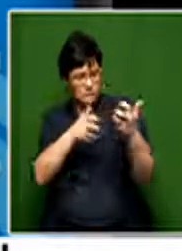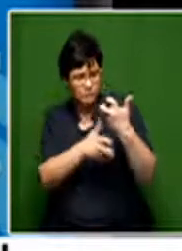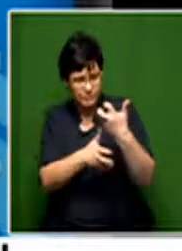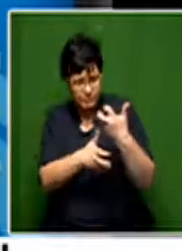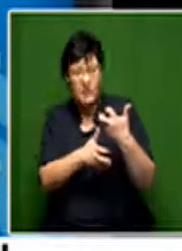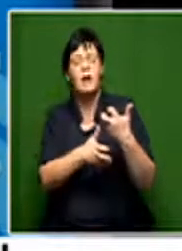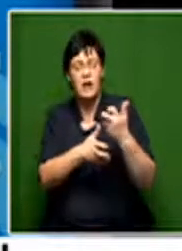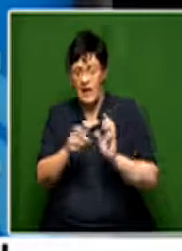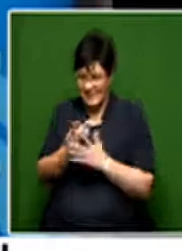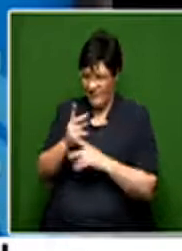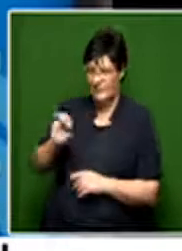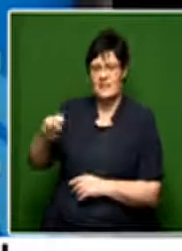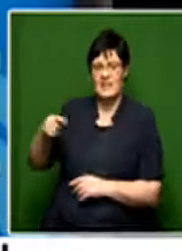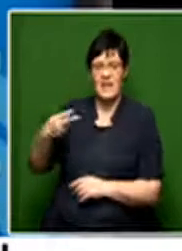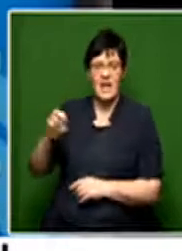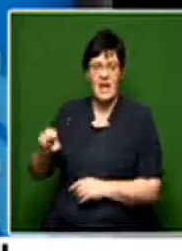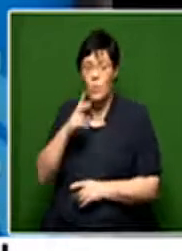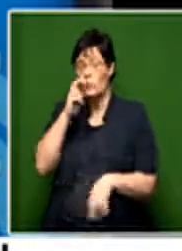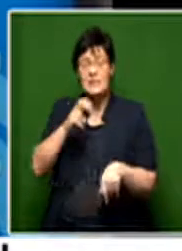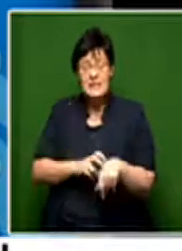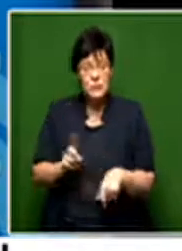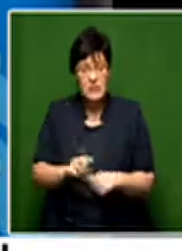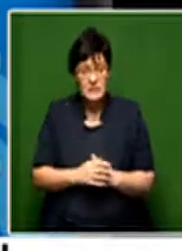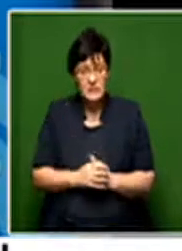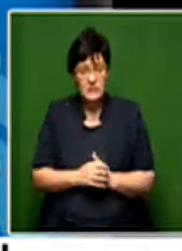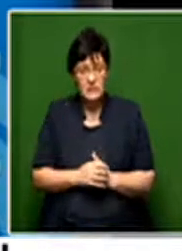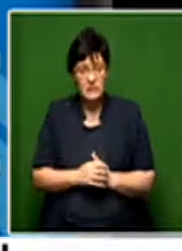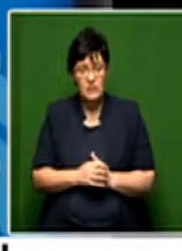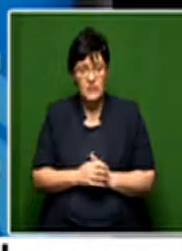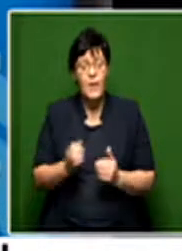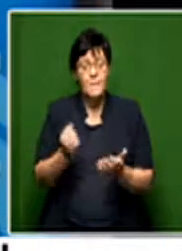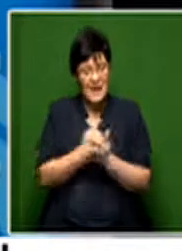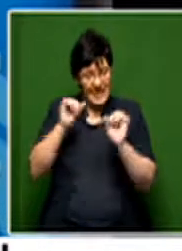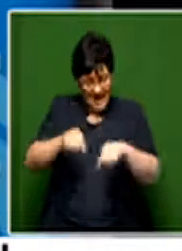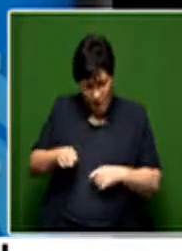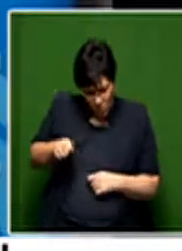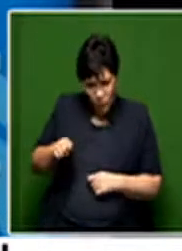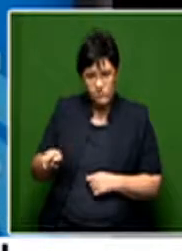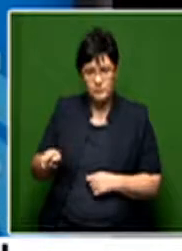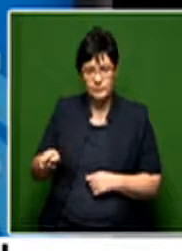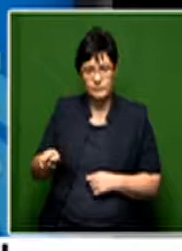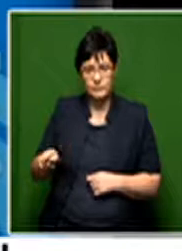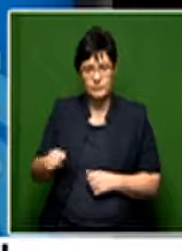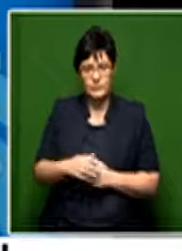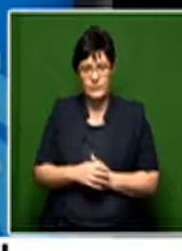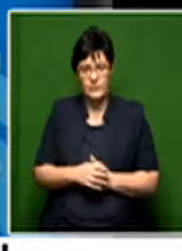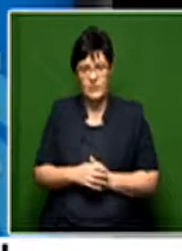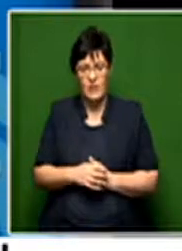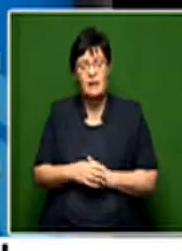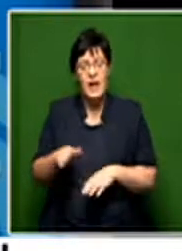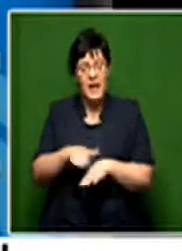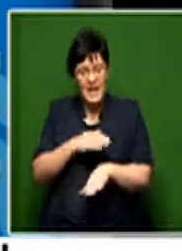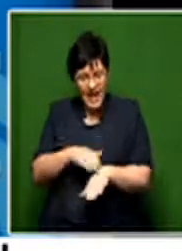case for Zip. What is needed is to allow him to belate him, which is